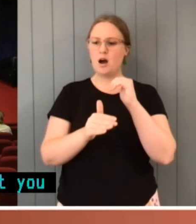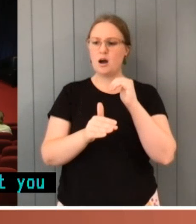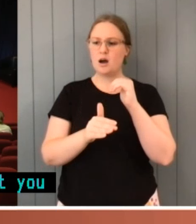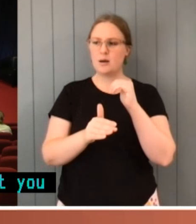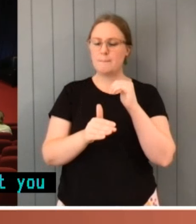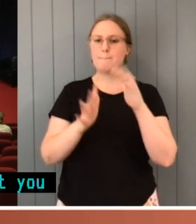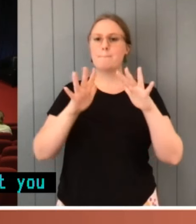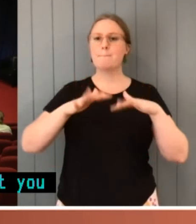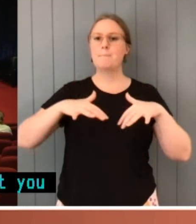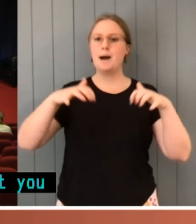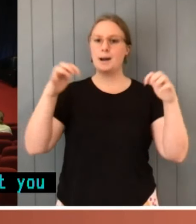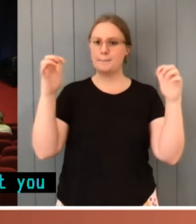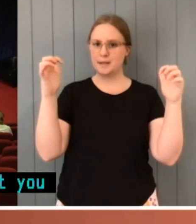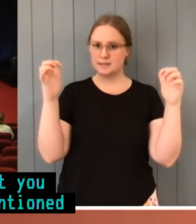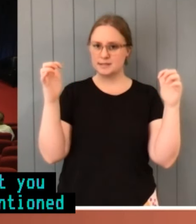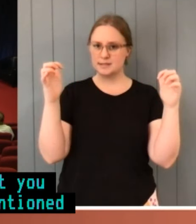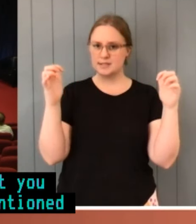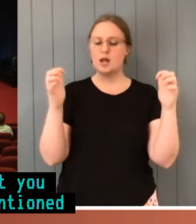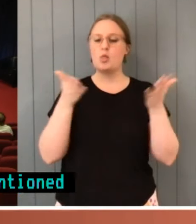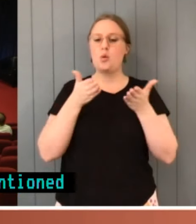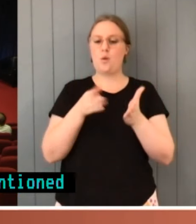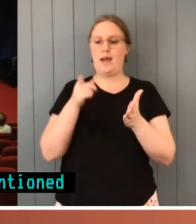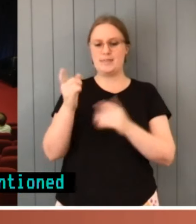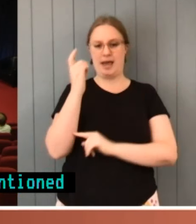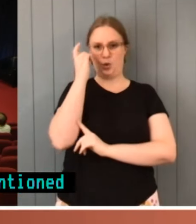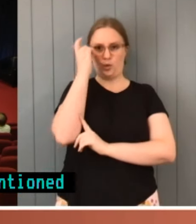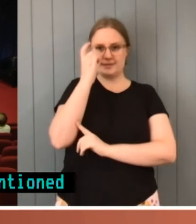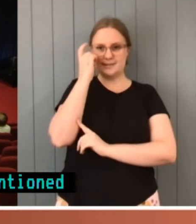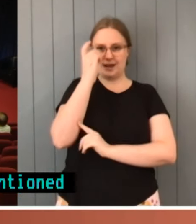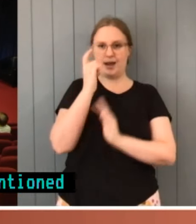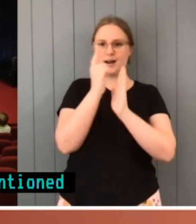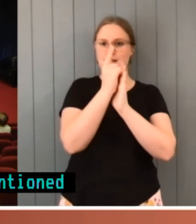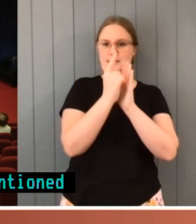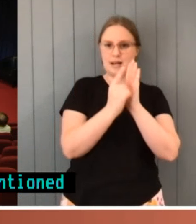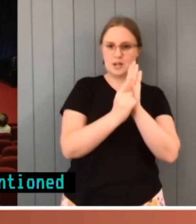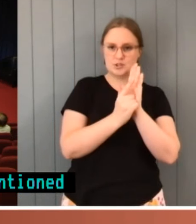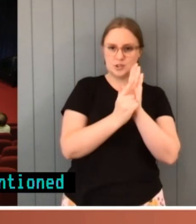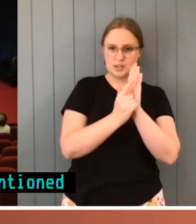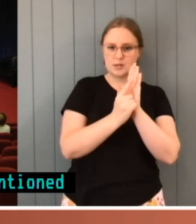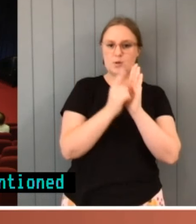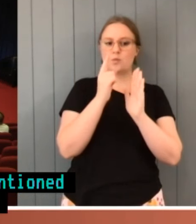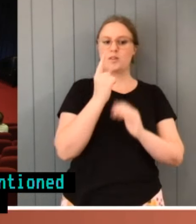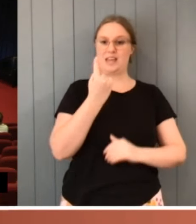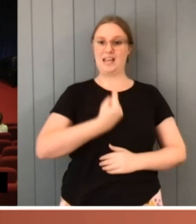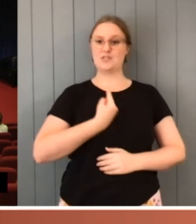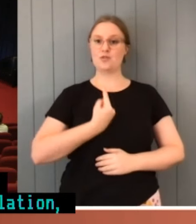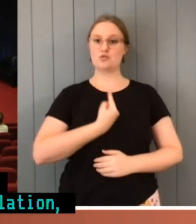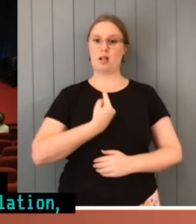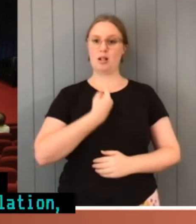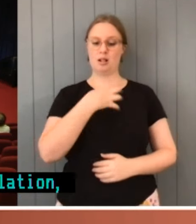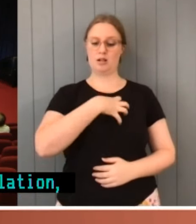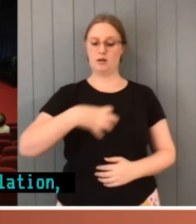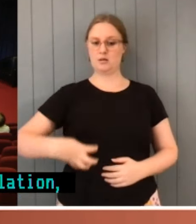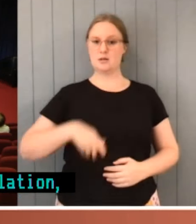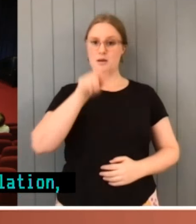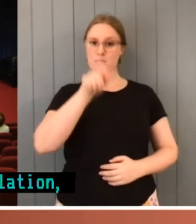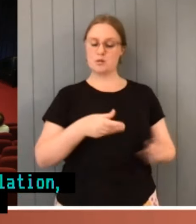considers legislation, how individual members and senators examine legislation before they go